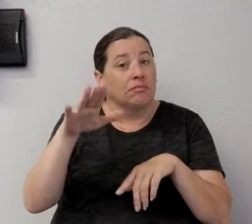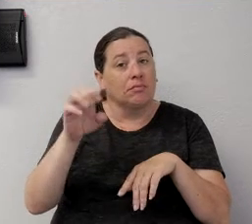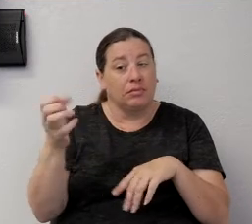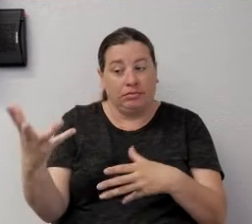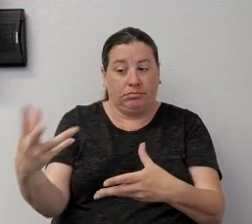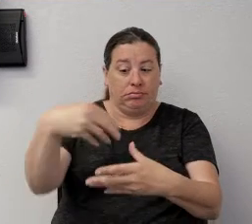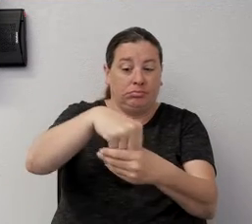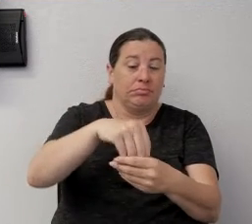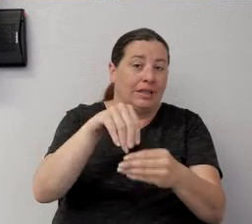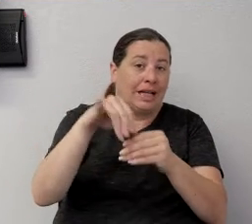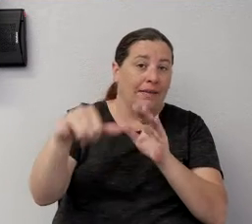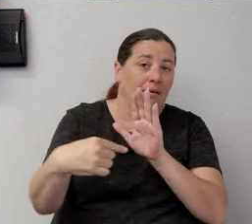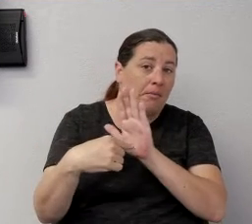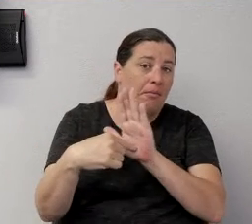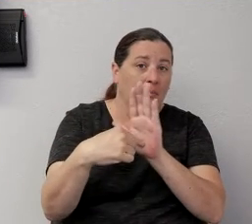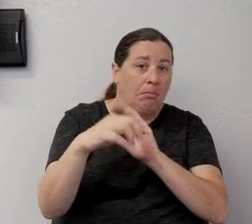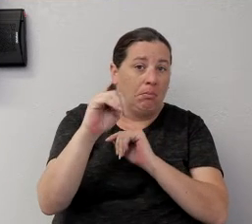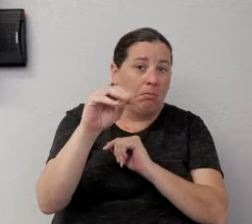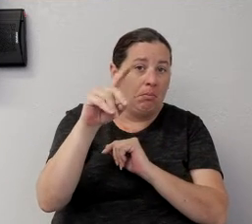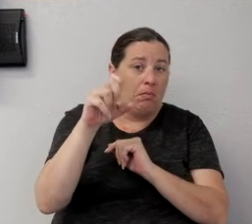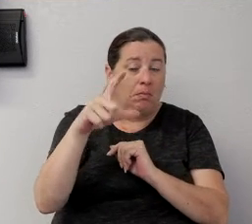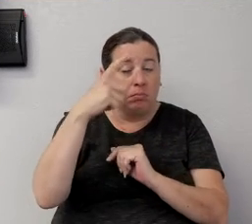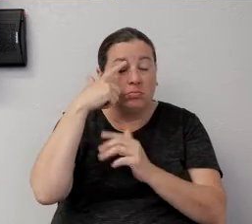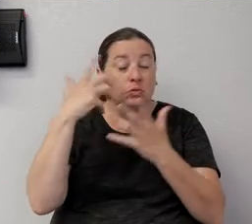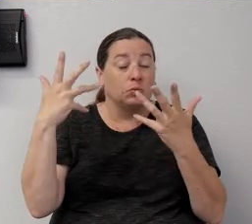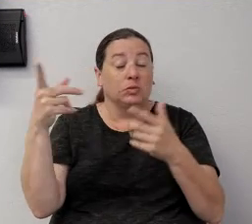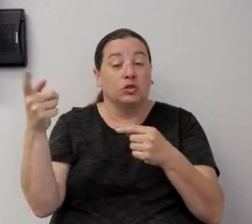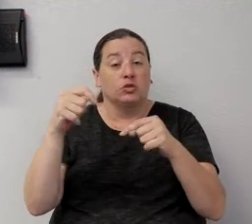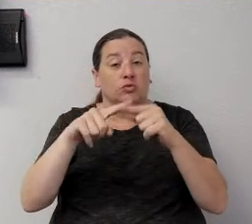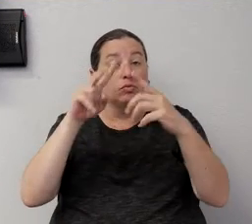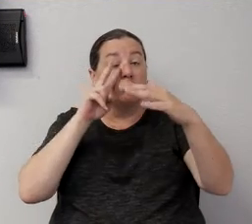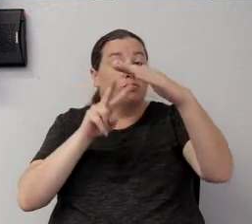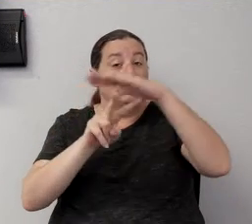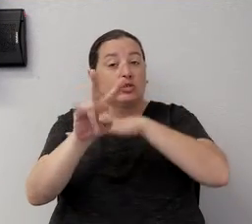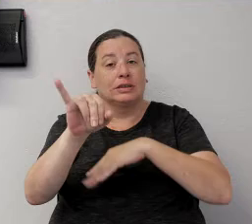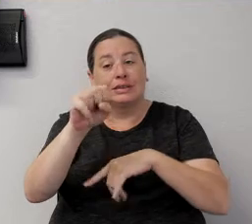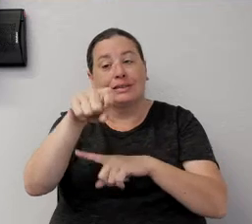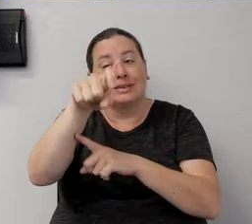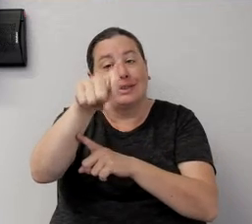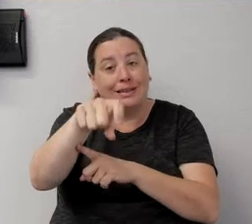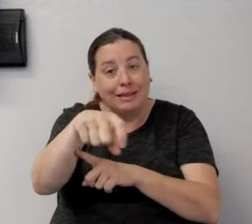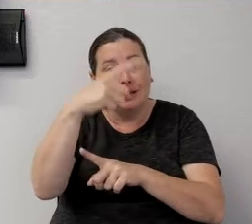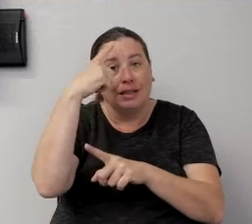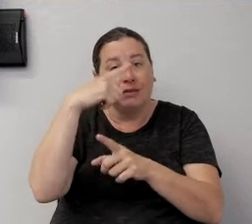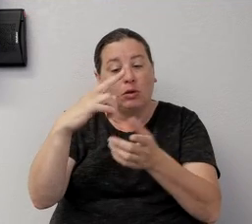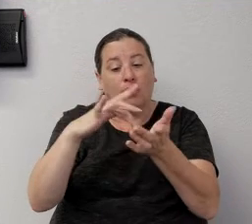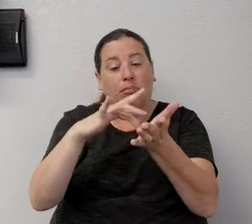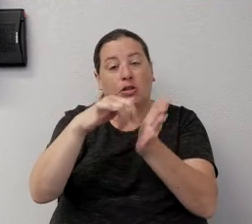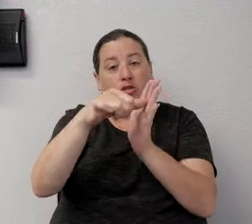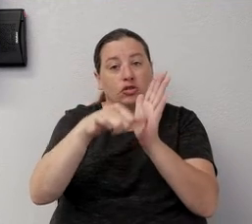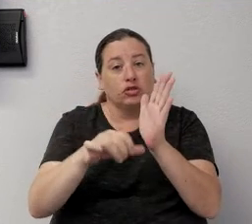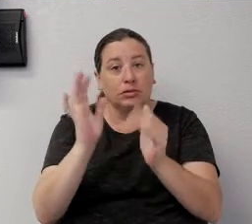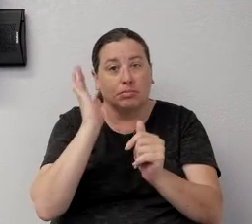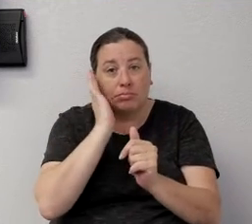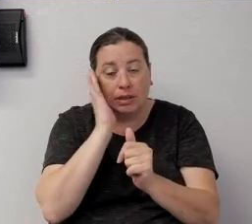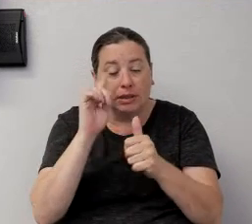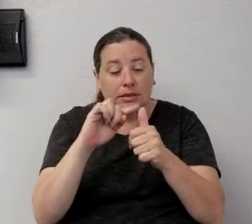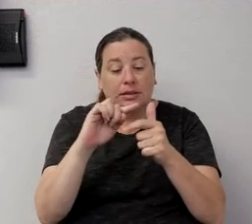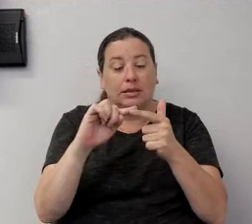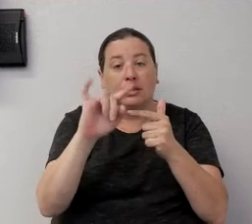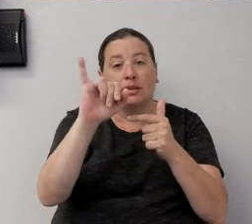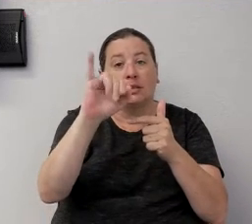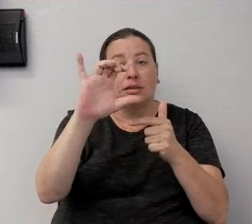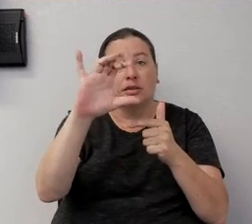the model because mostly what they're trying to predict is the need for medical surgical beds, intensive care